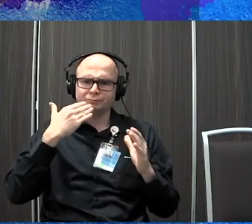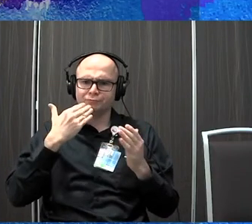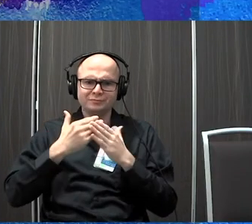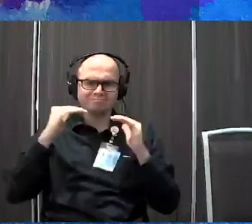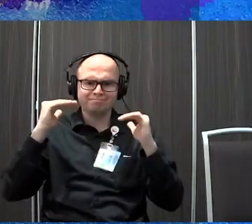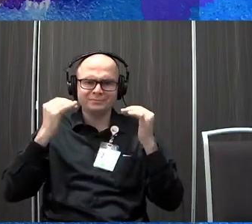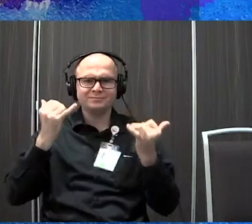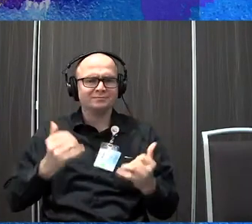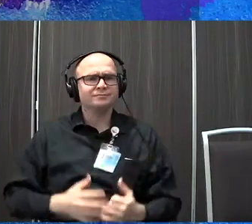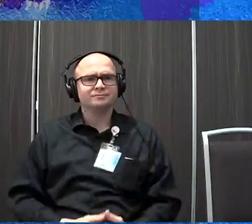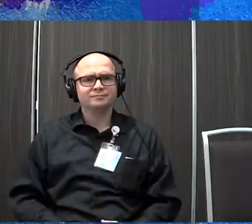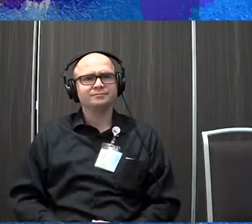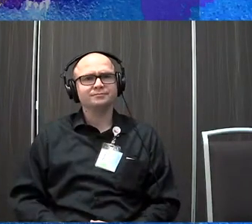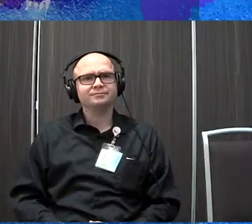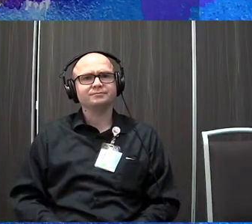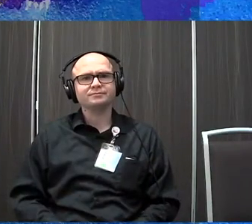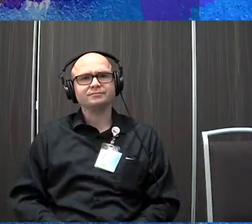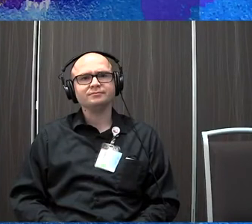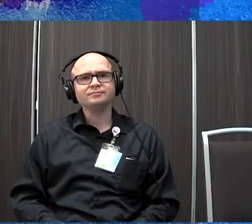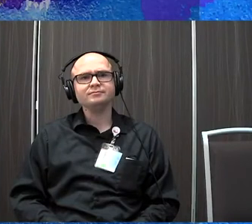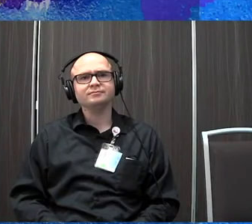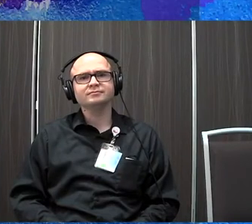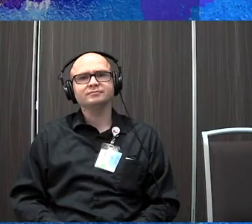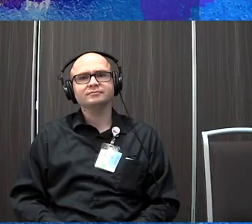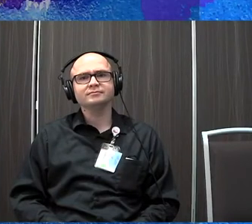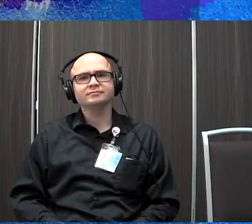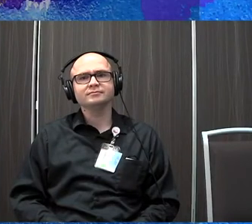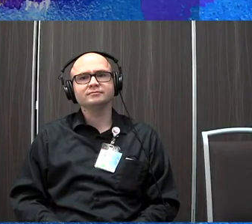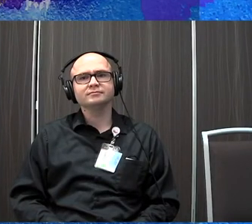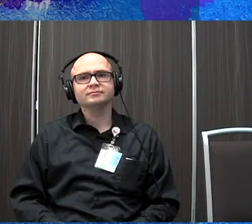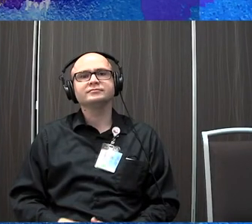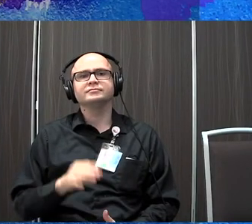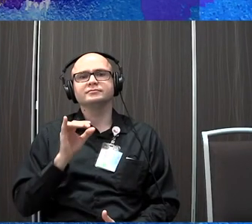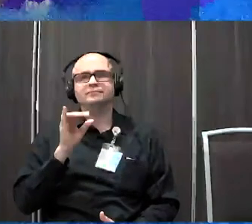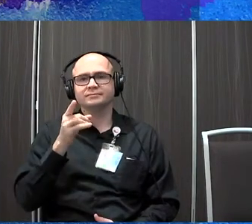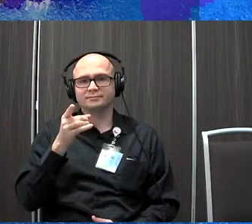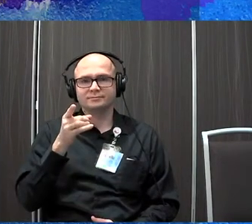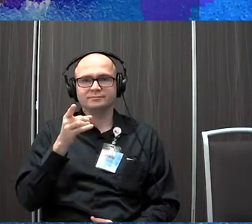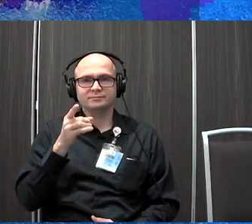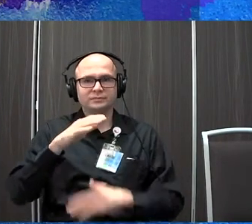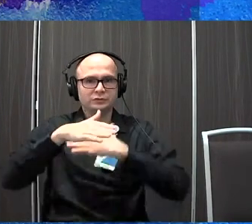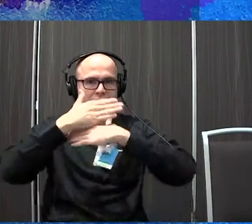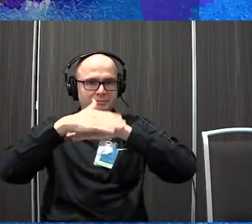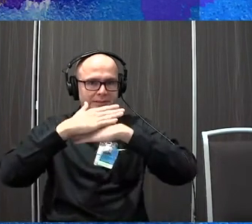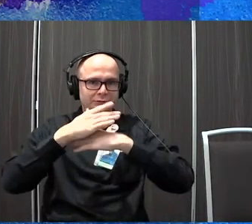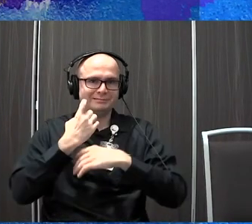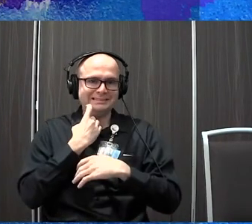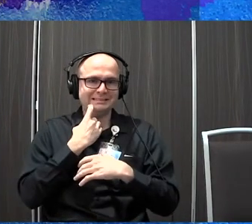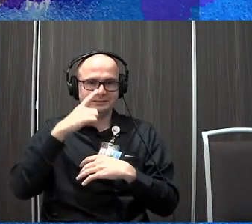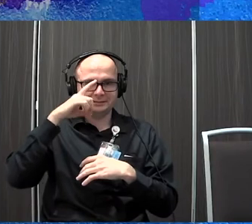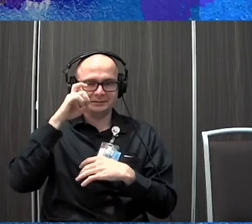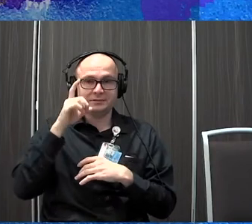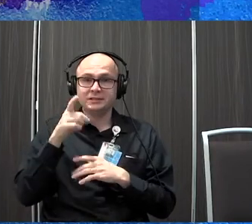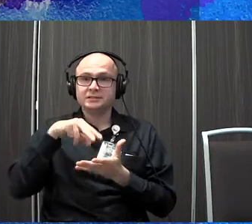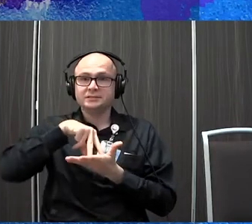um, the big button is forward. Yeah, there we go. So here's the beach this summer. Um, and he's standing